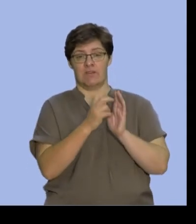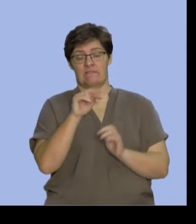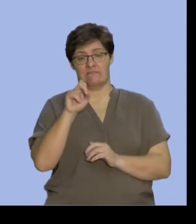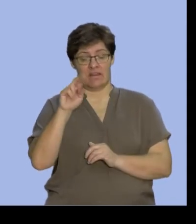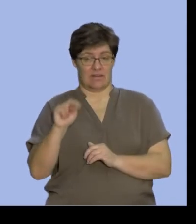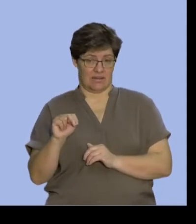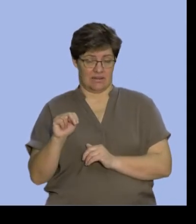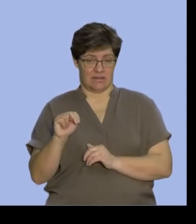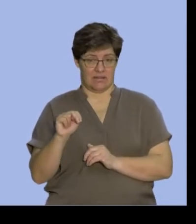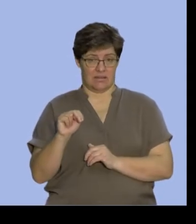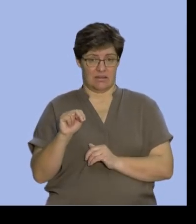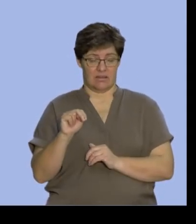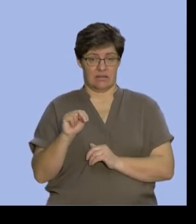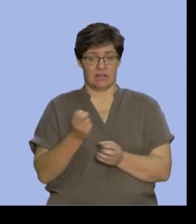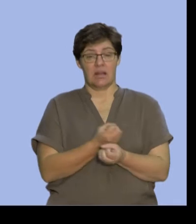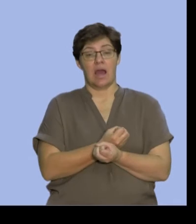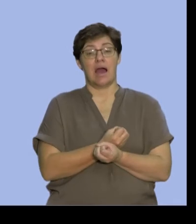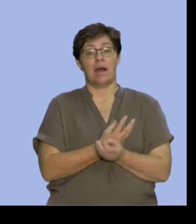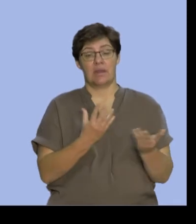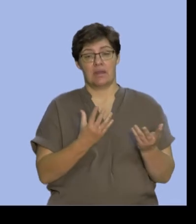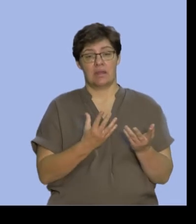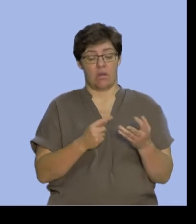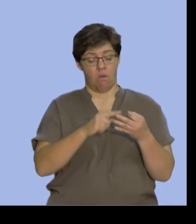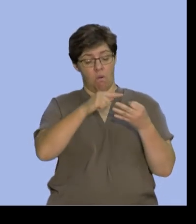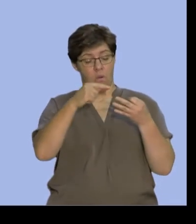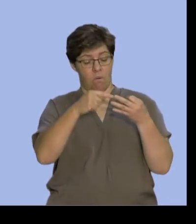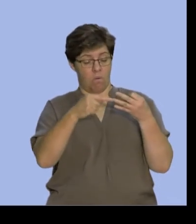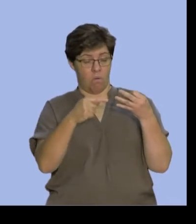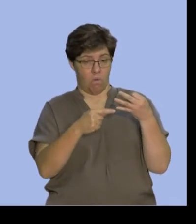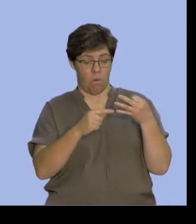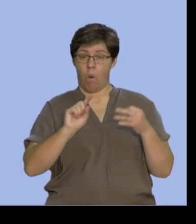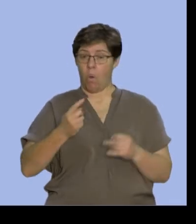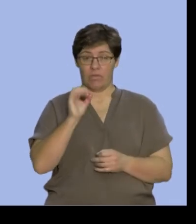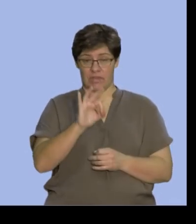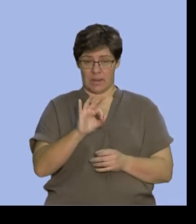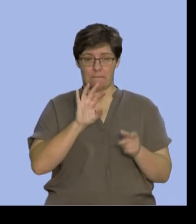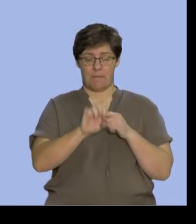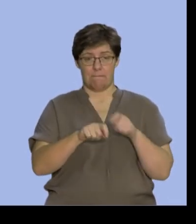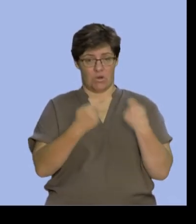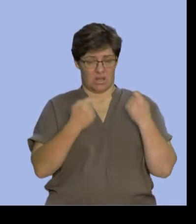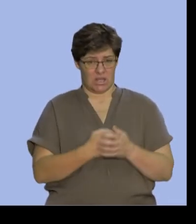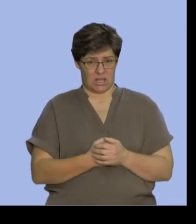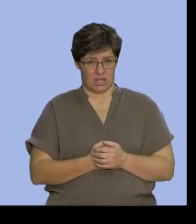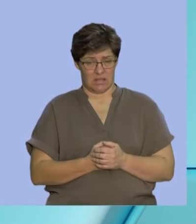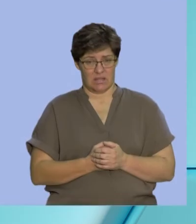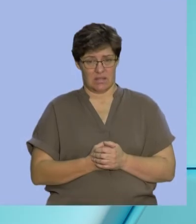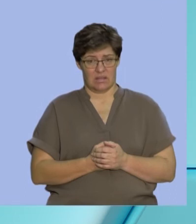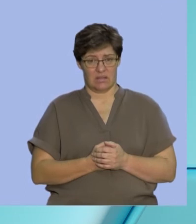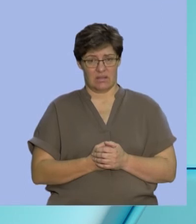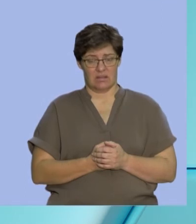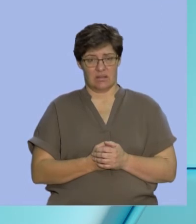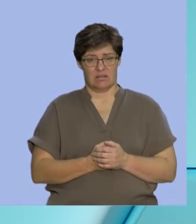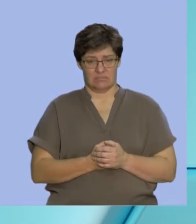how many had broken all three body parts. Yeah, that's quite a complicated little